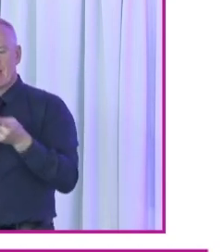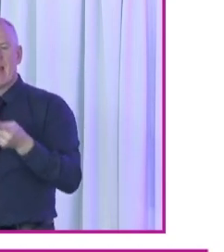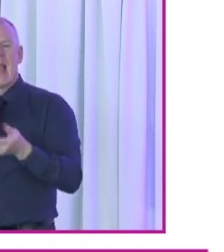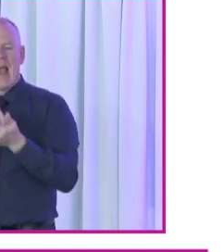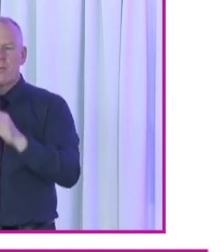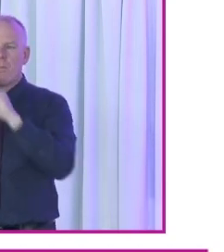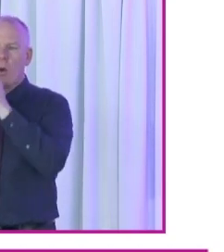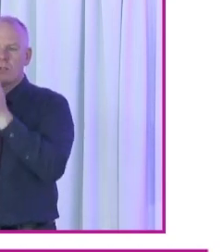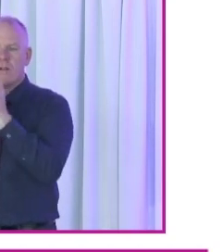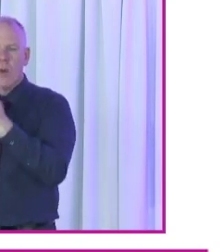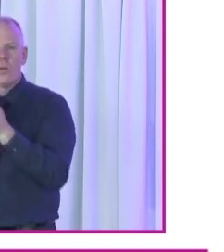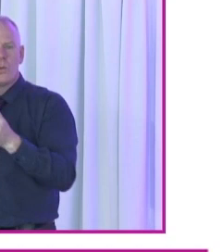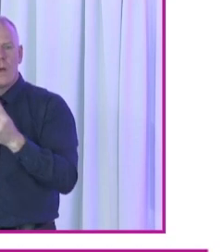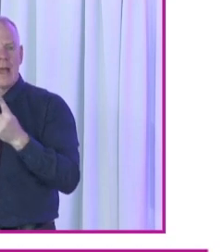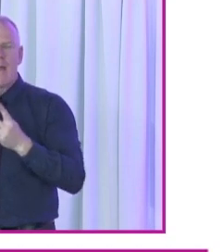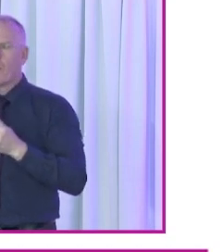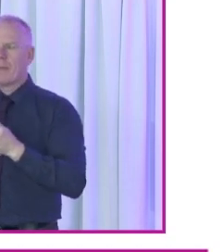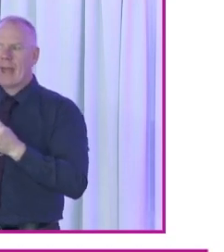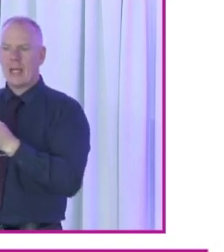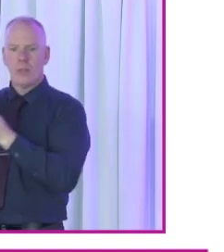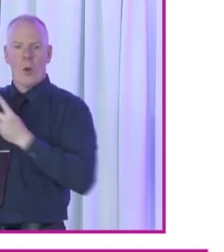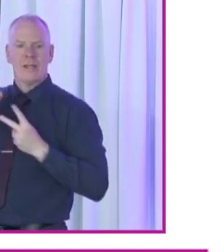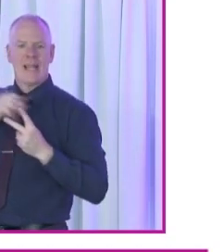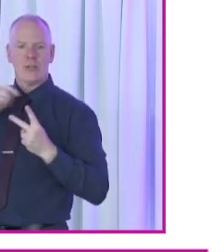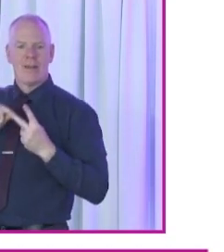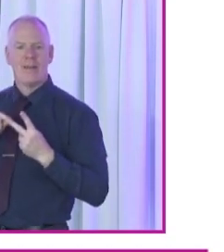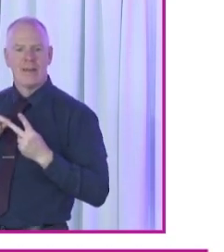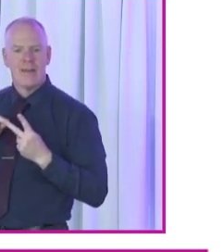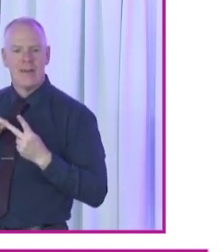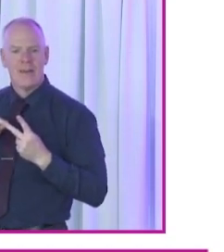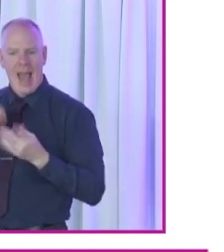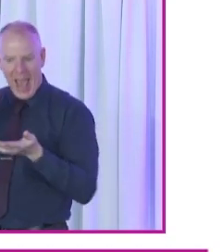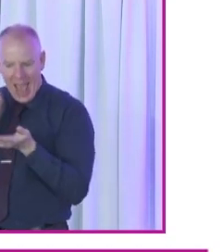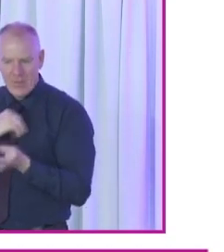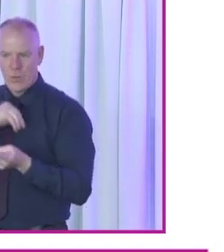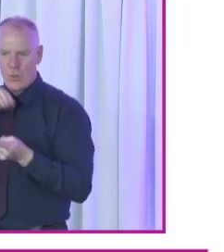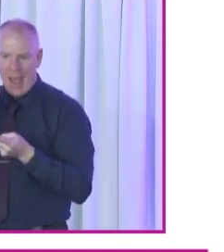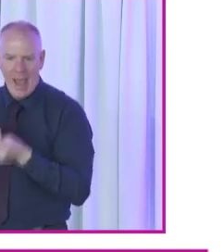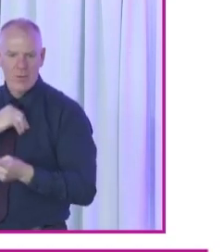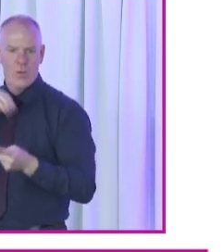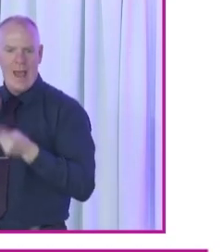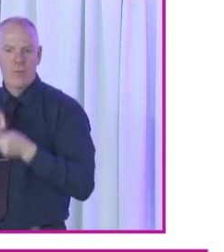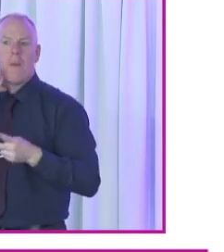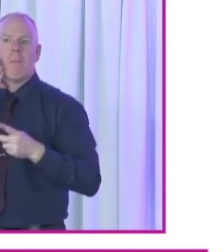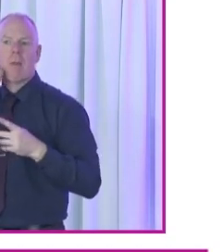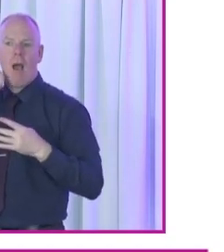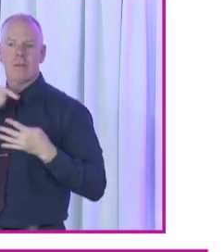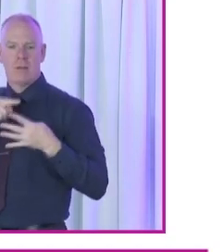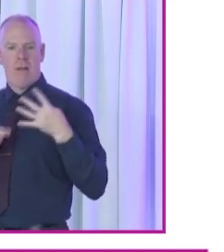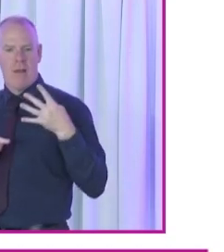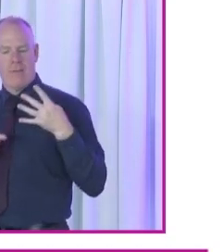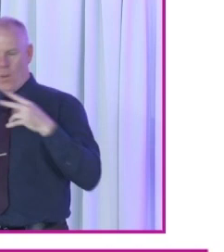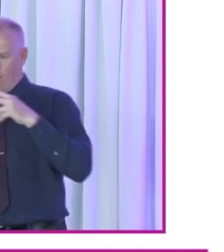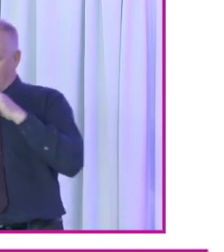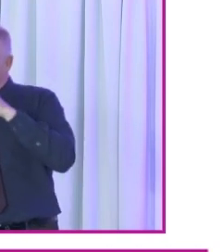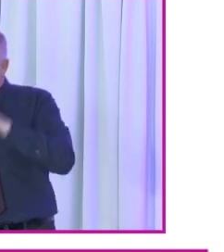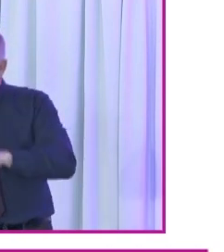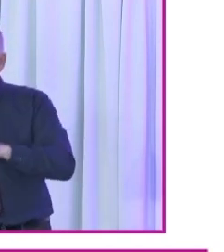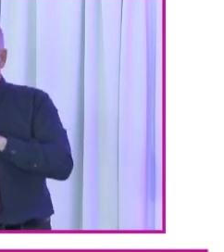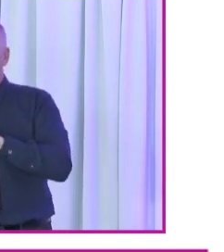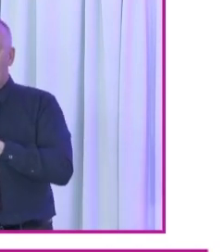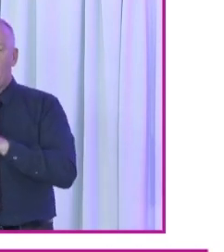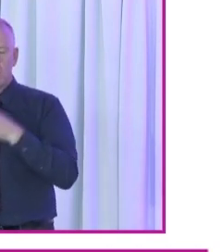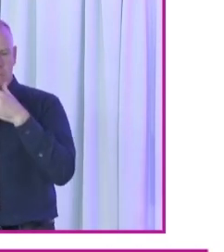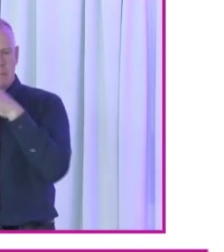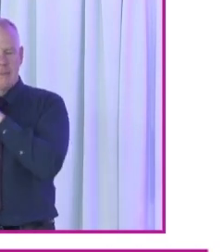vote because I didn't have a PA support. So I think that's very interesting that when you get into the data a little bit more, you see the